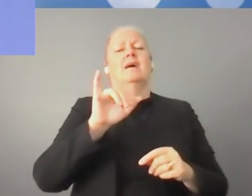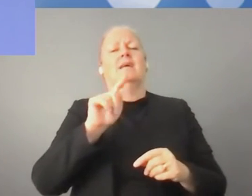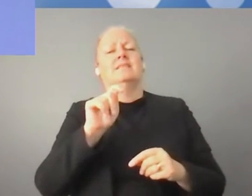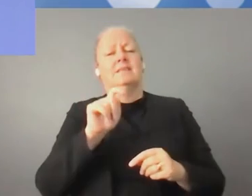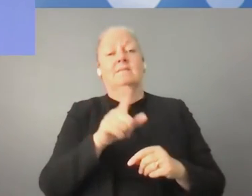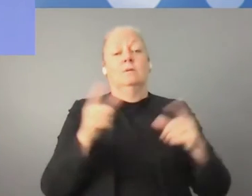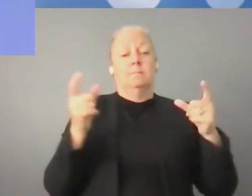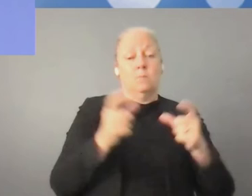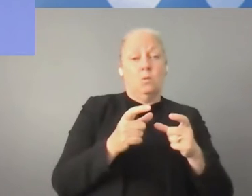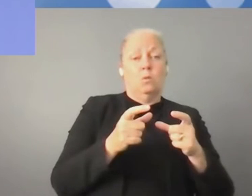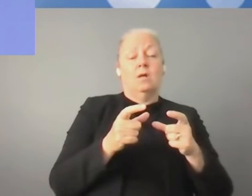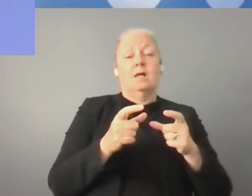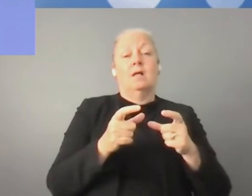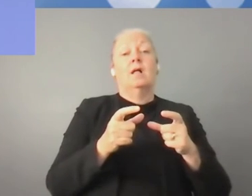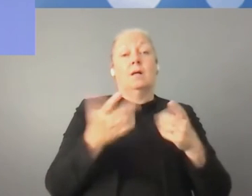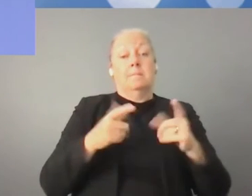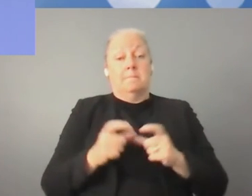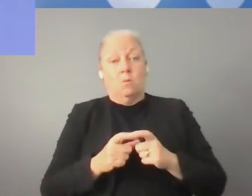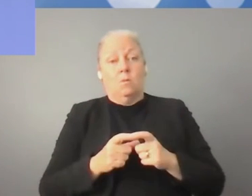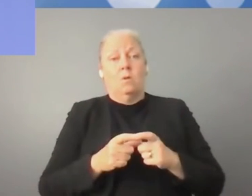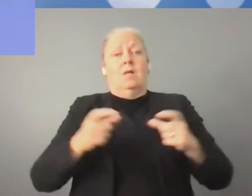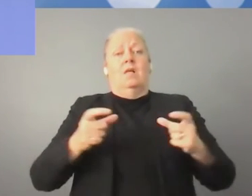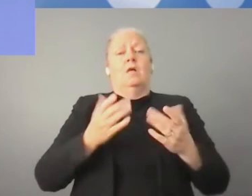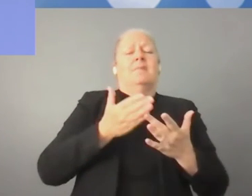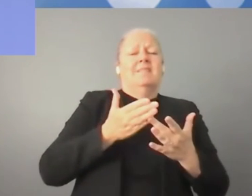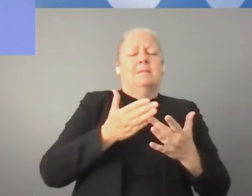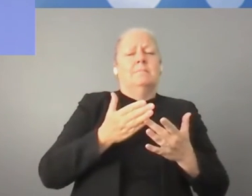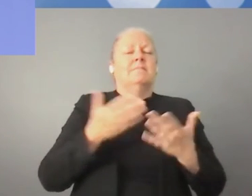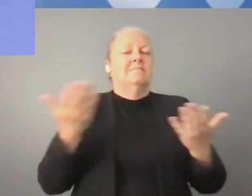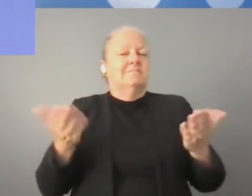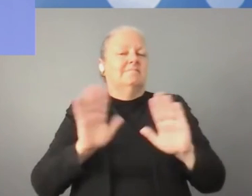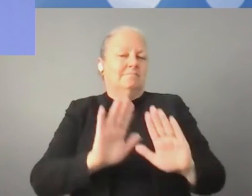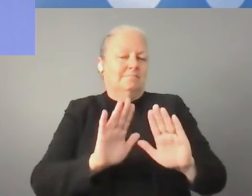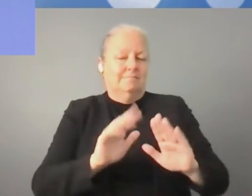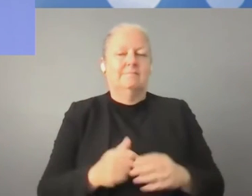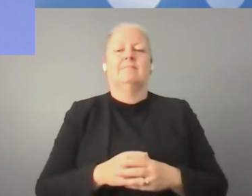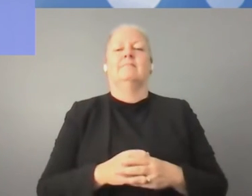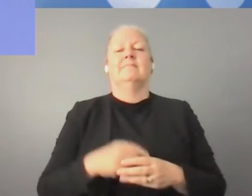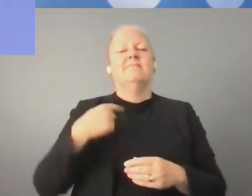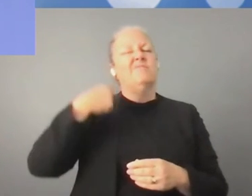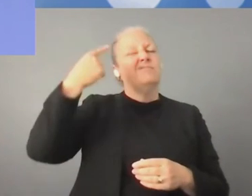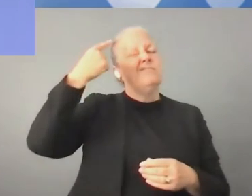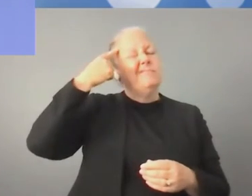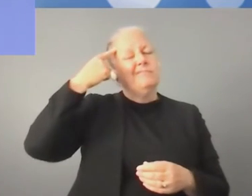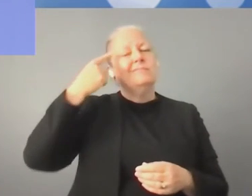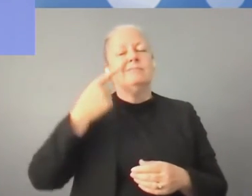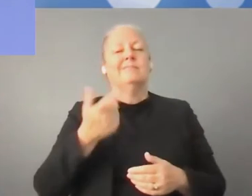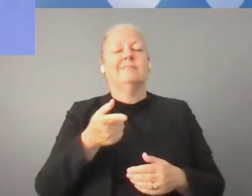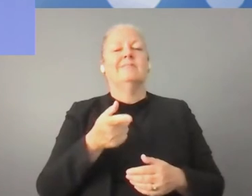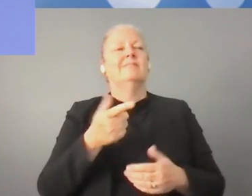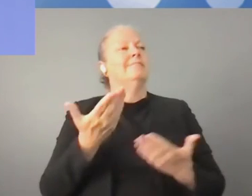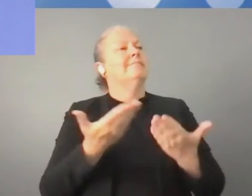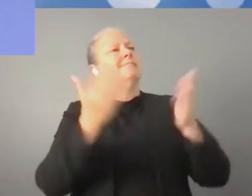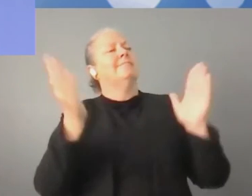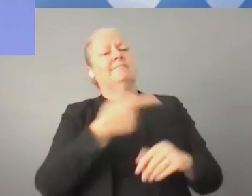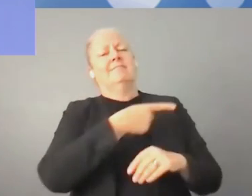or help learn about digital solutions. So this is where the public authorities have an important role